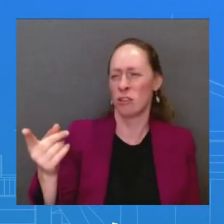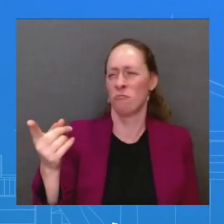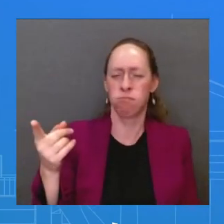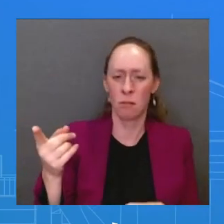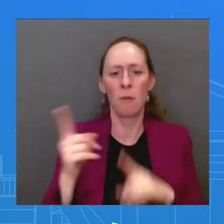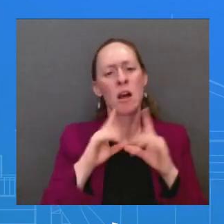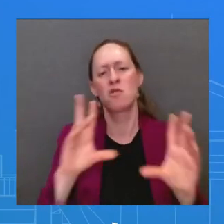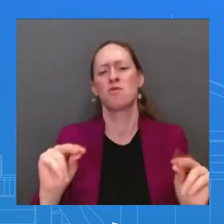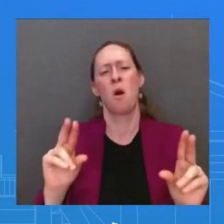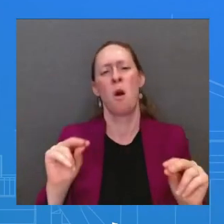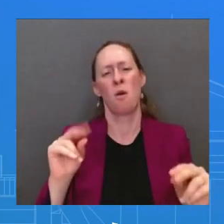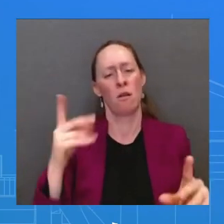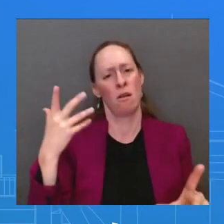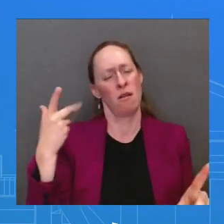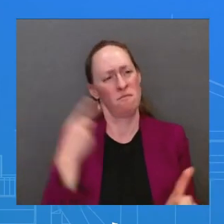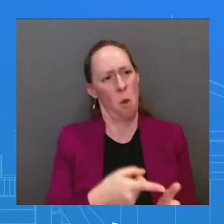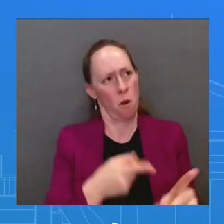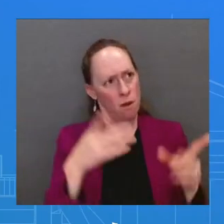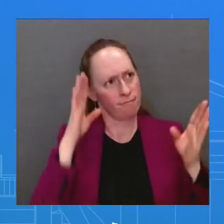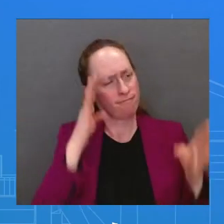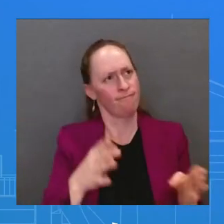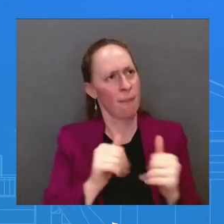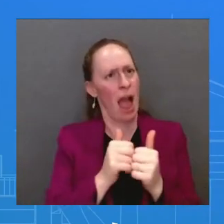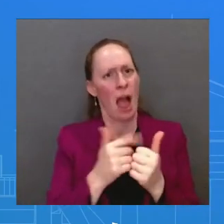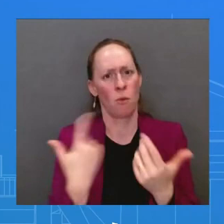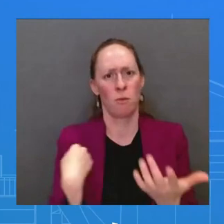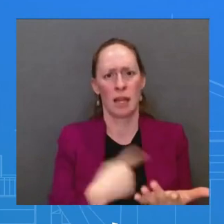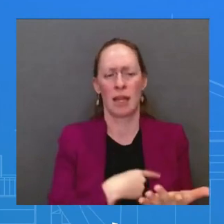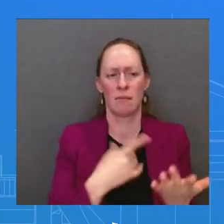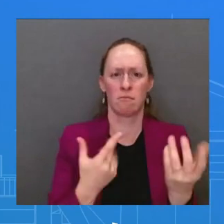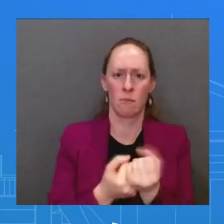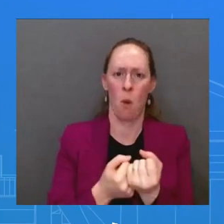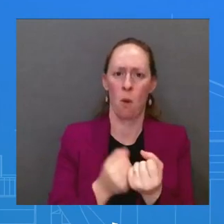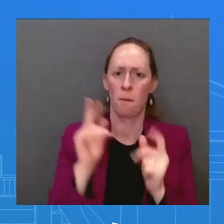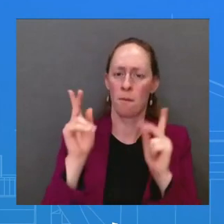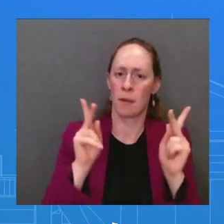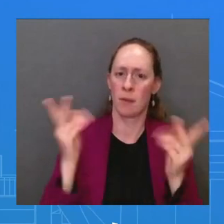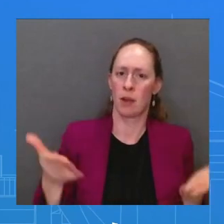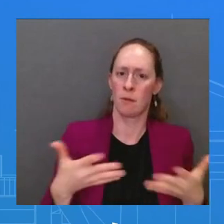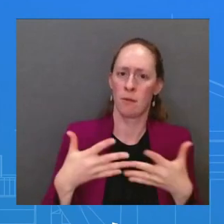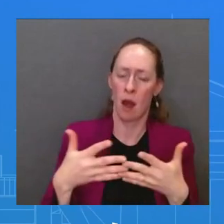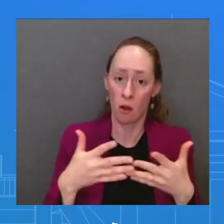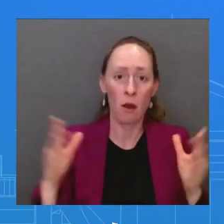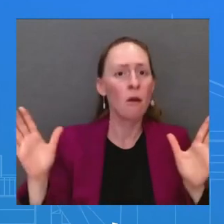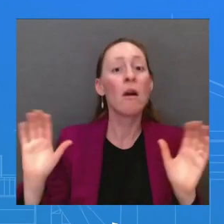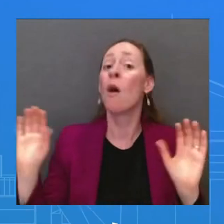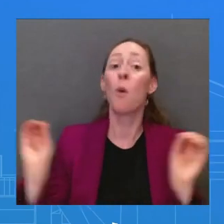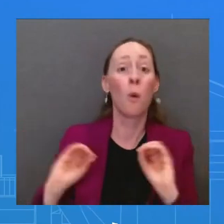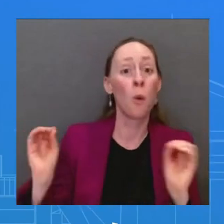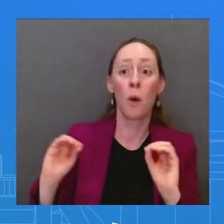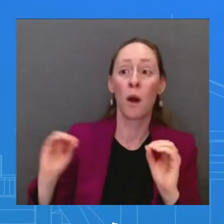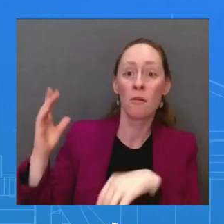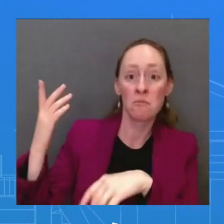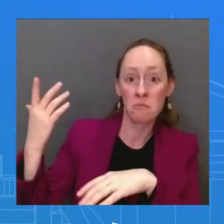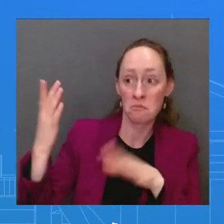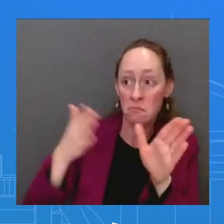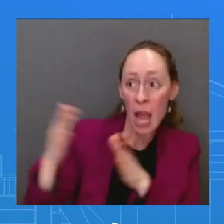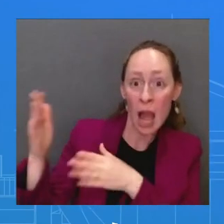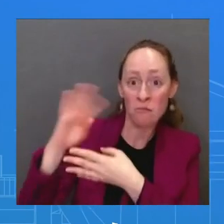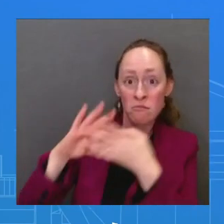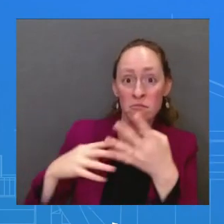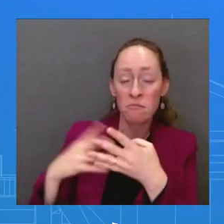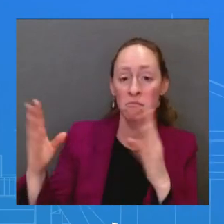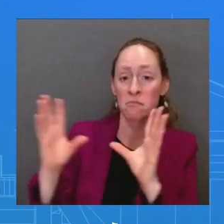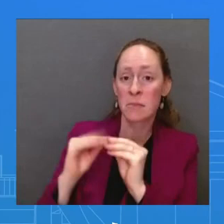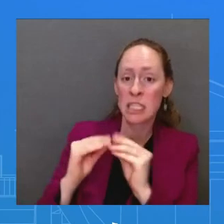don't currently have bilateral meetings scheduled at the G20 to announce with any leaders. I don't think that